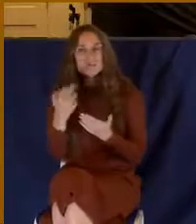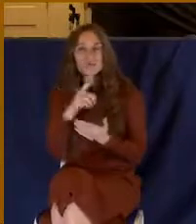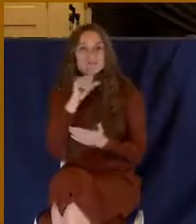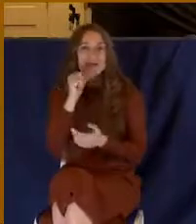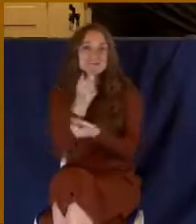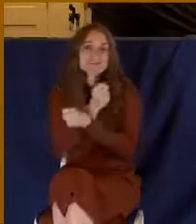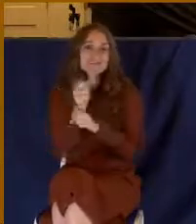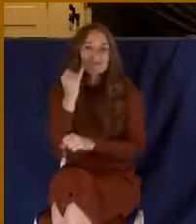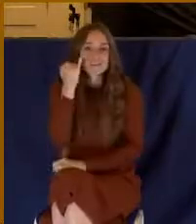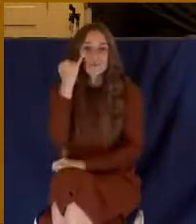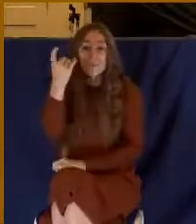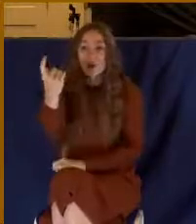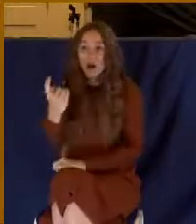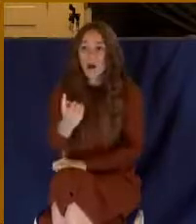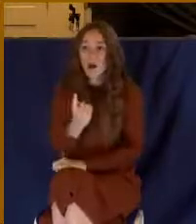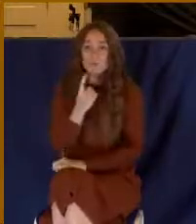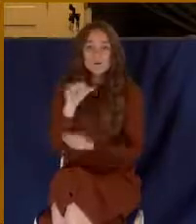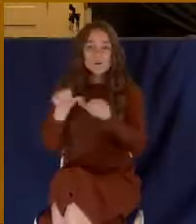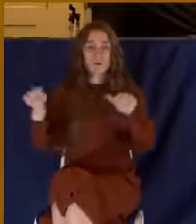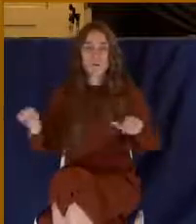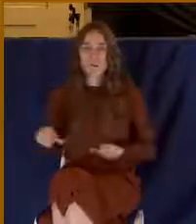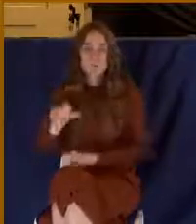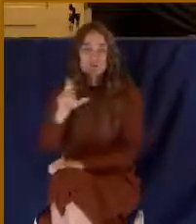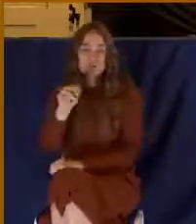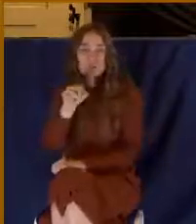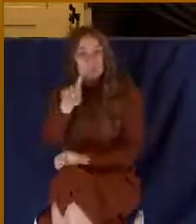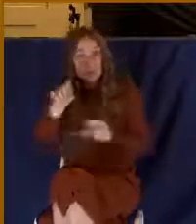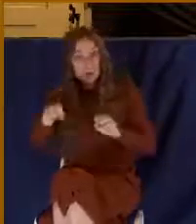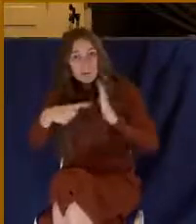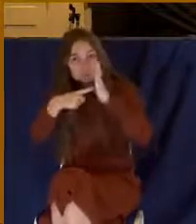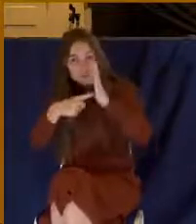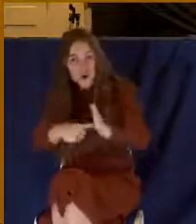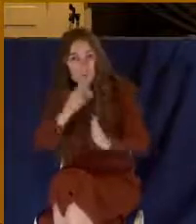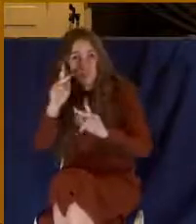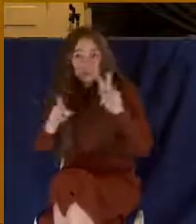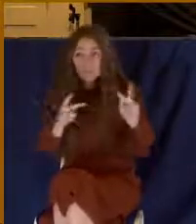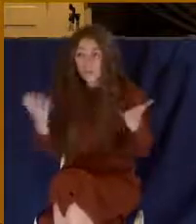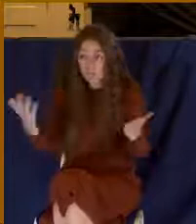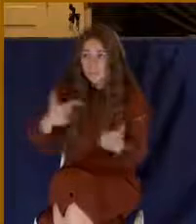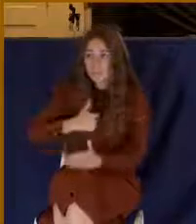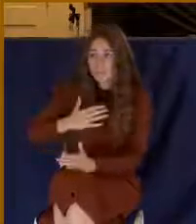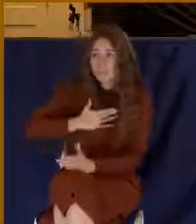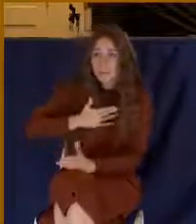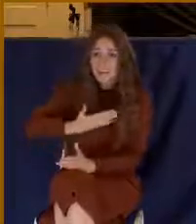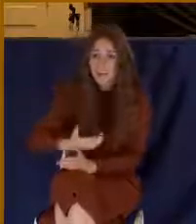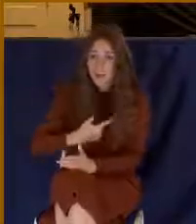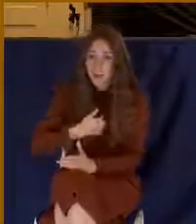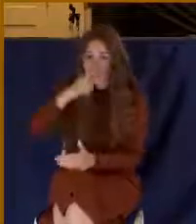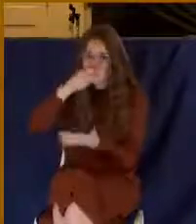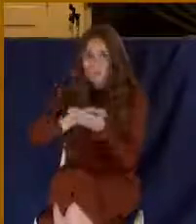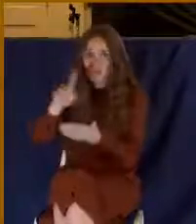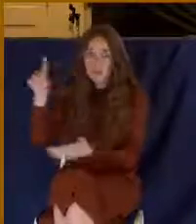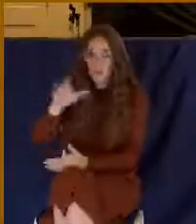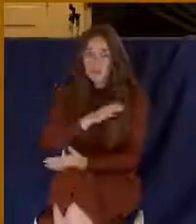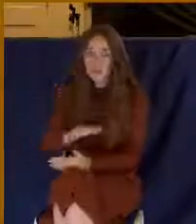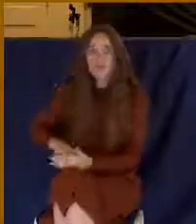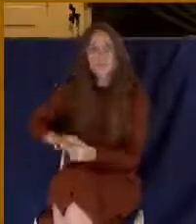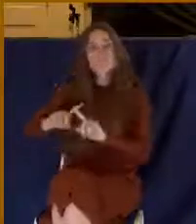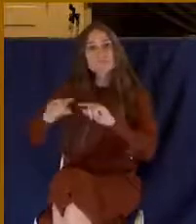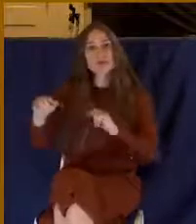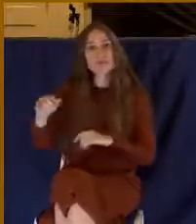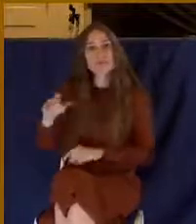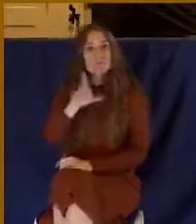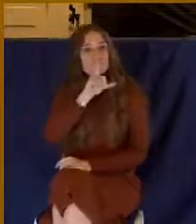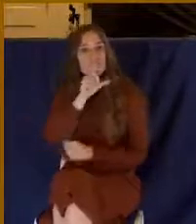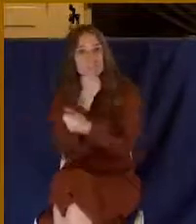by coming down an altar. You can show people that you're putting your faith in Christ. You can confess them before man, but you're saved by embracing